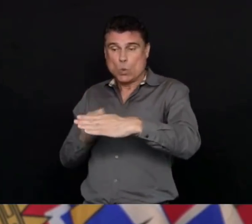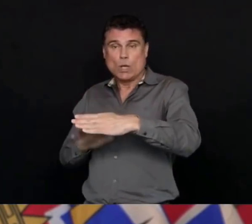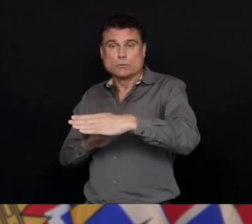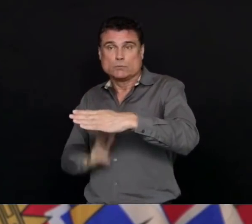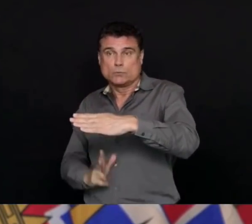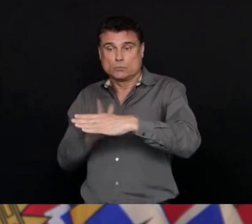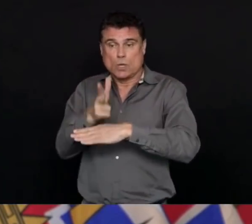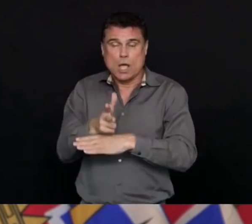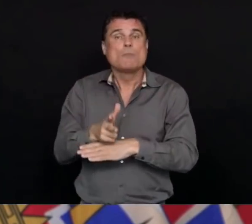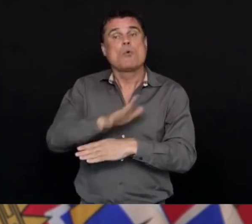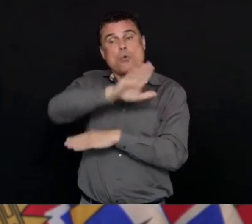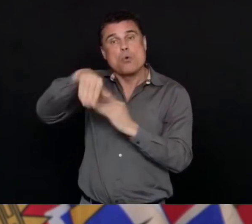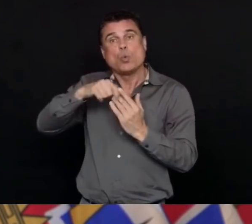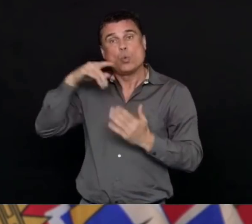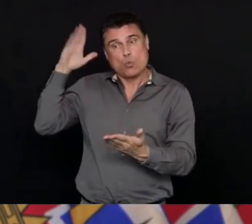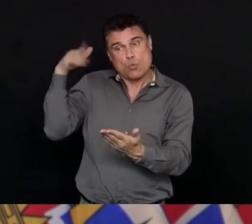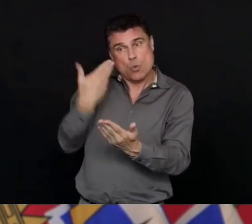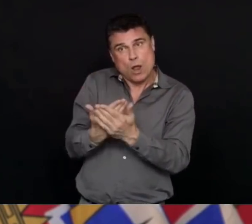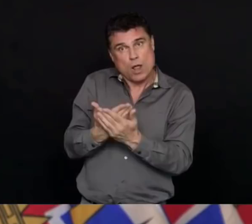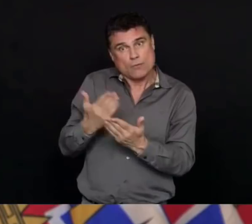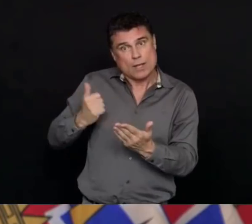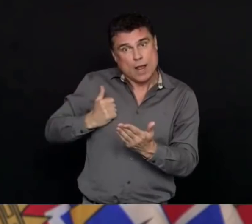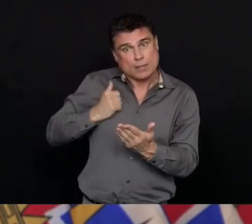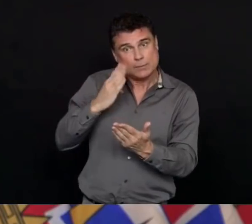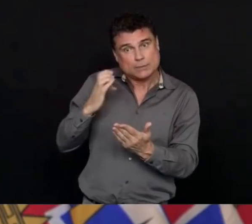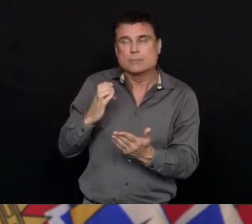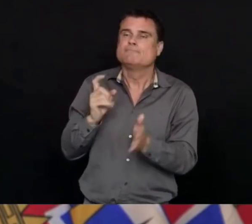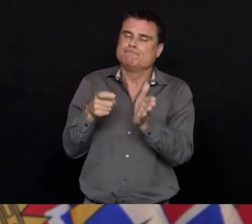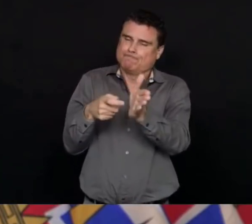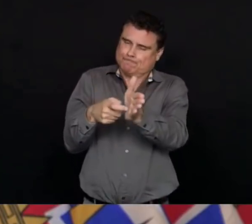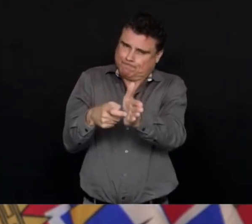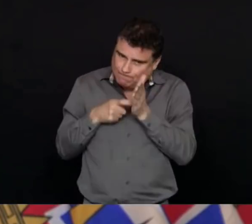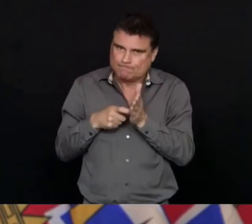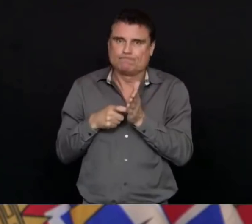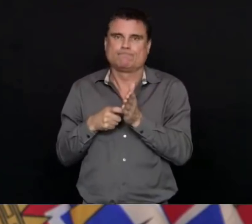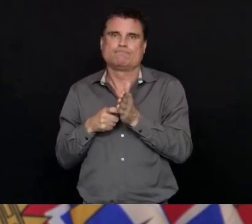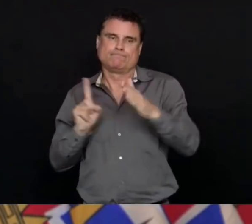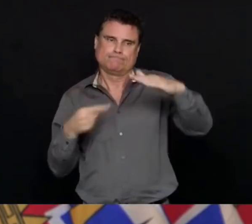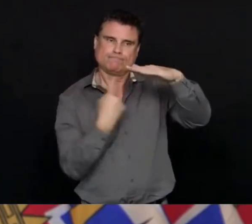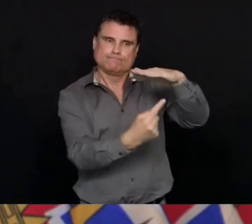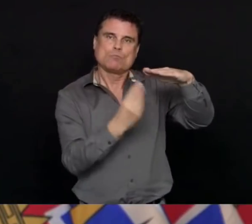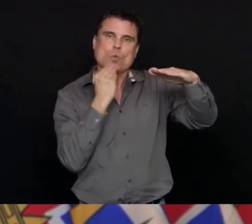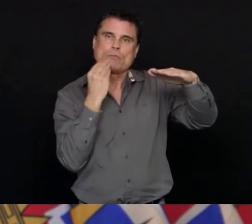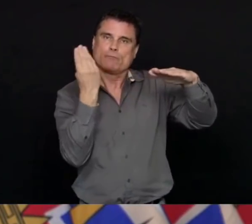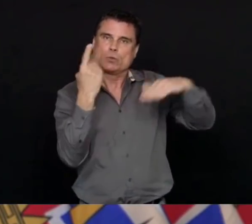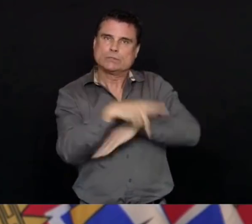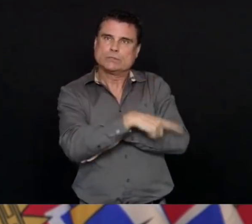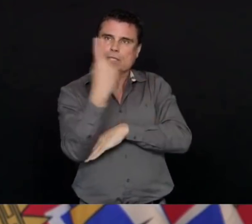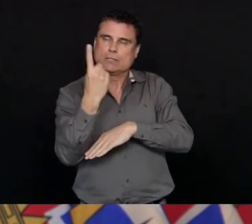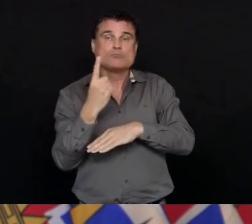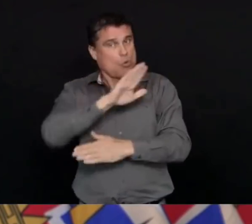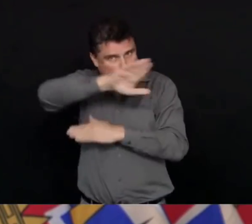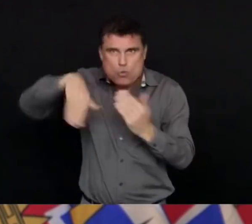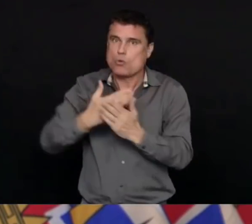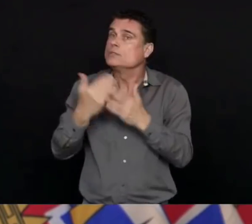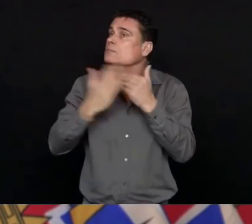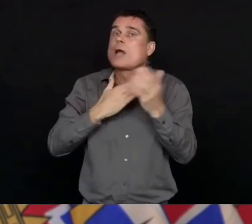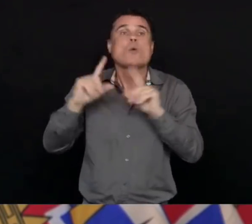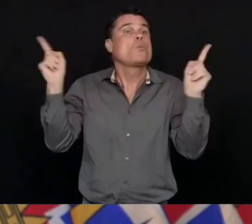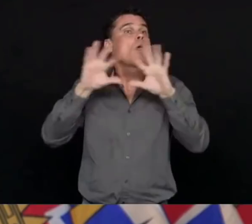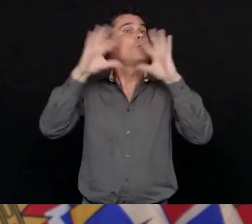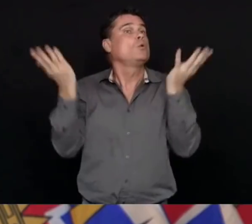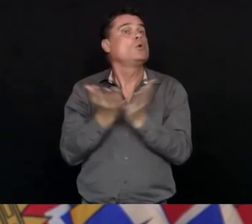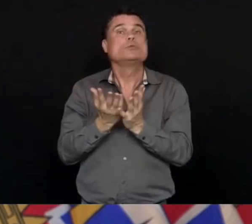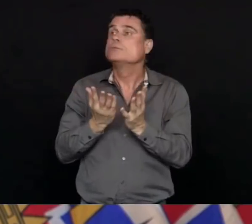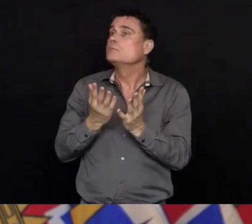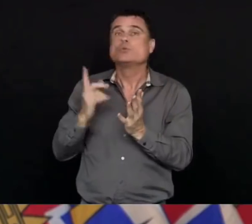This is more about how we can support our fellow British Columbians and Canadians returning from other parts of the